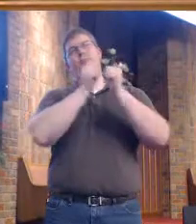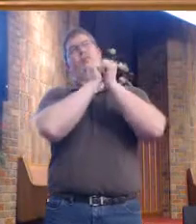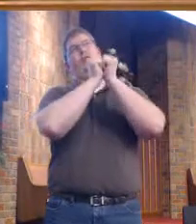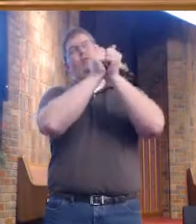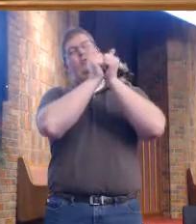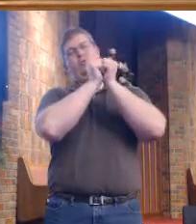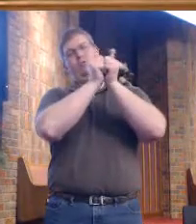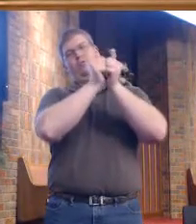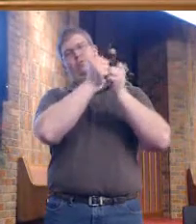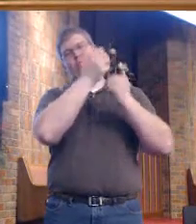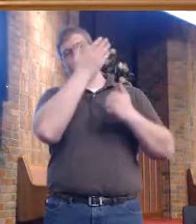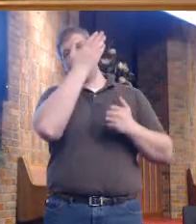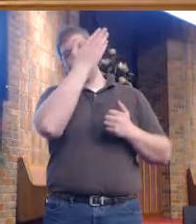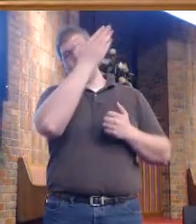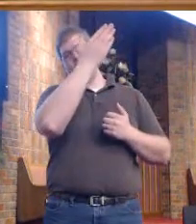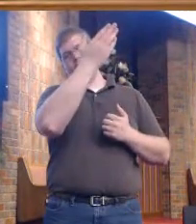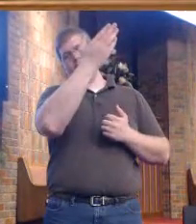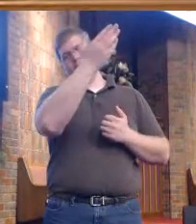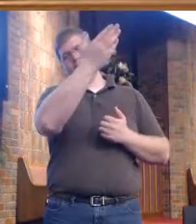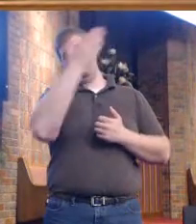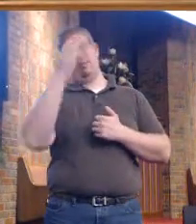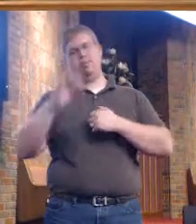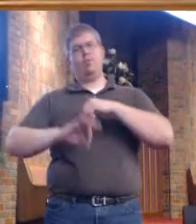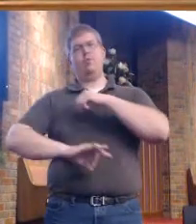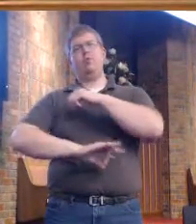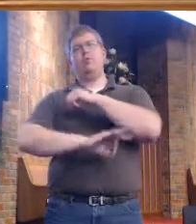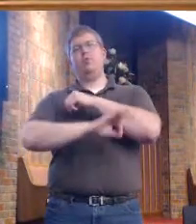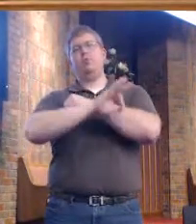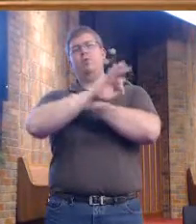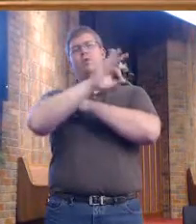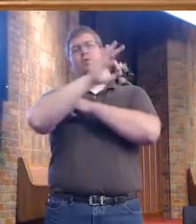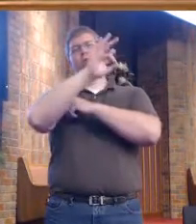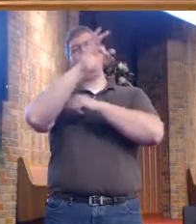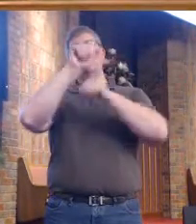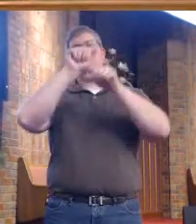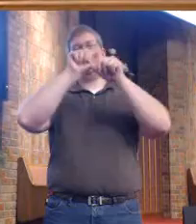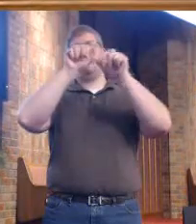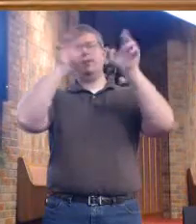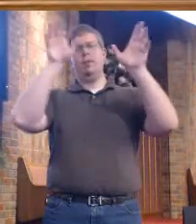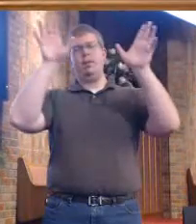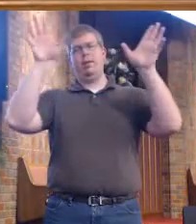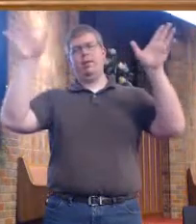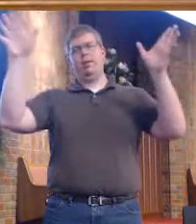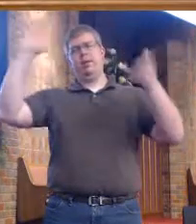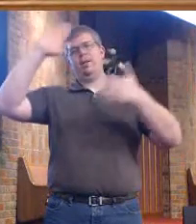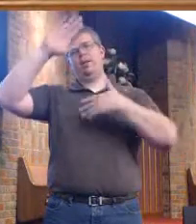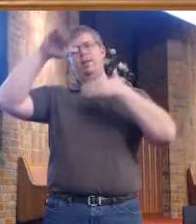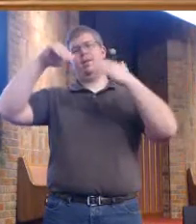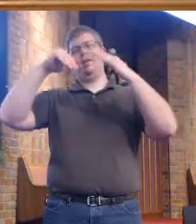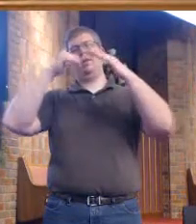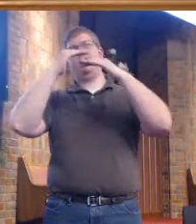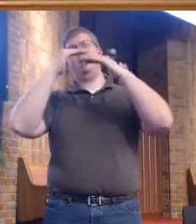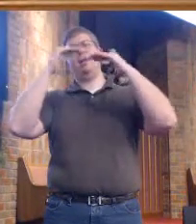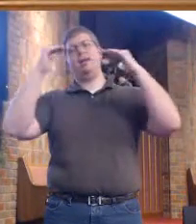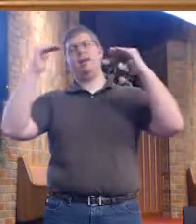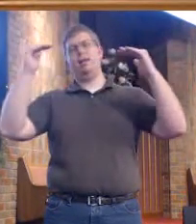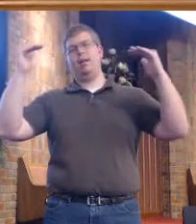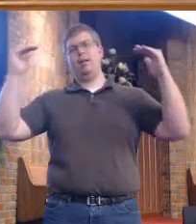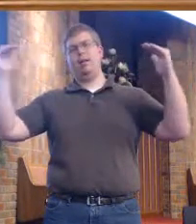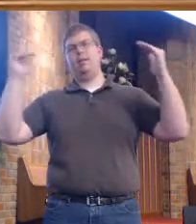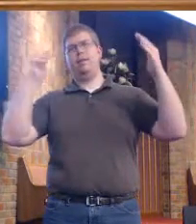But with him, Lord, embrace, and